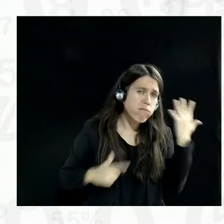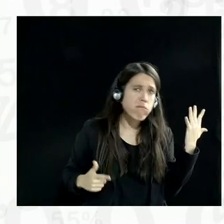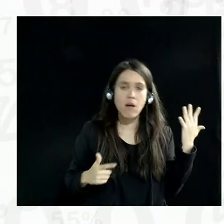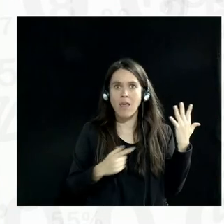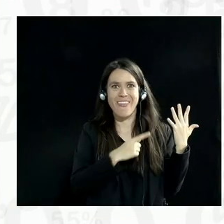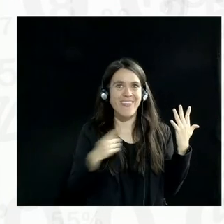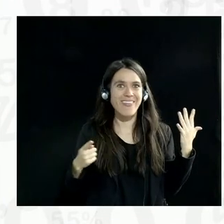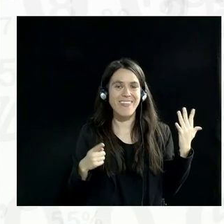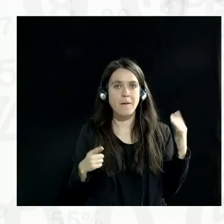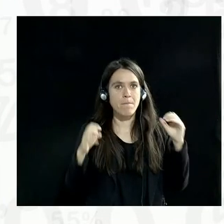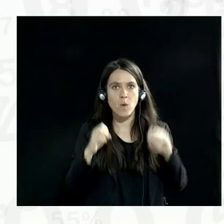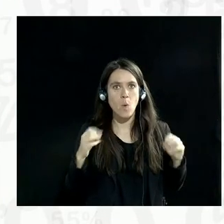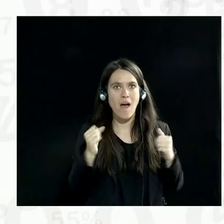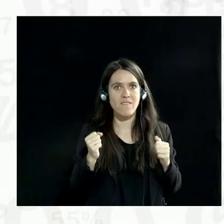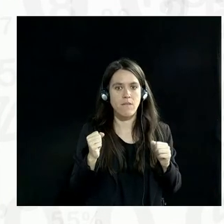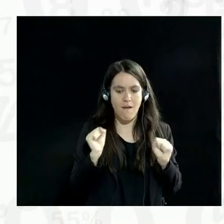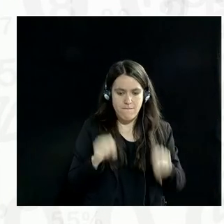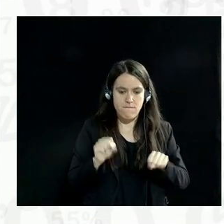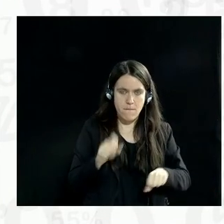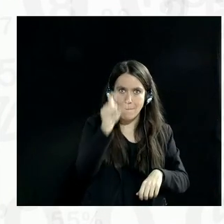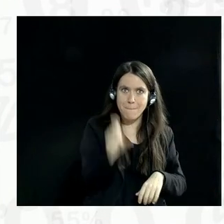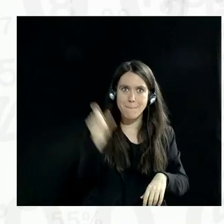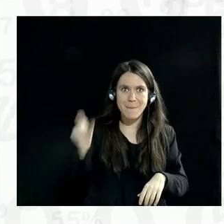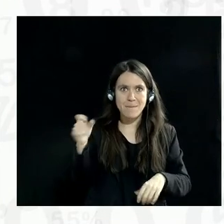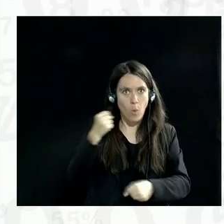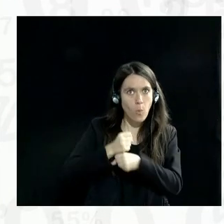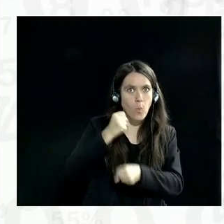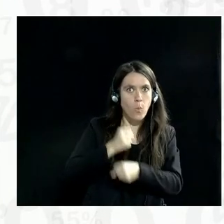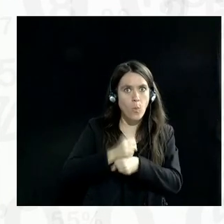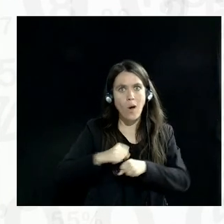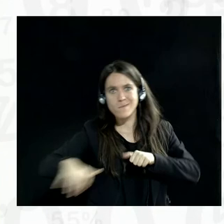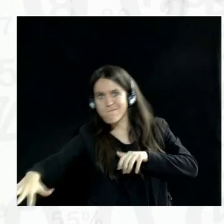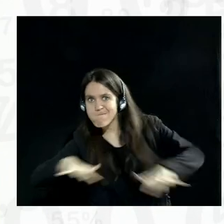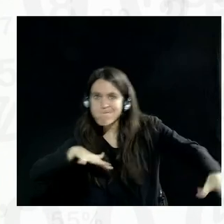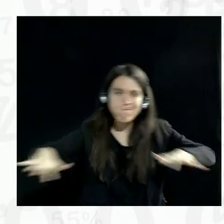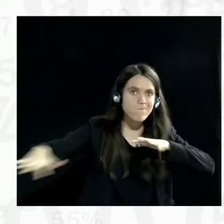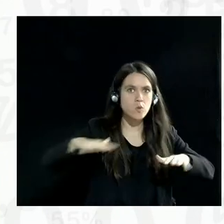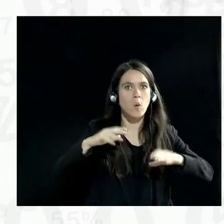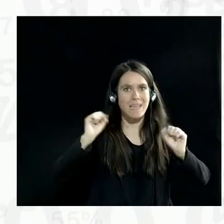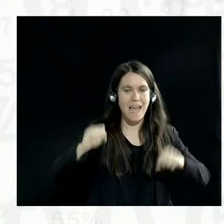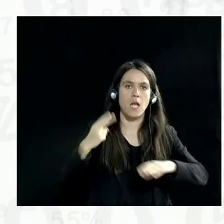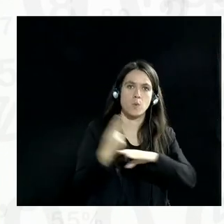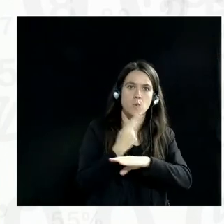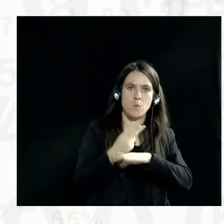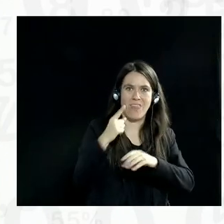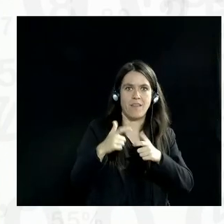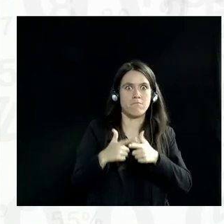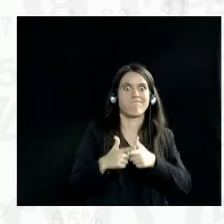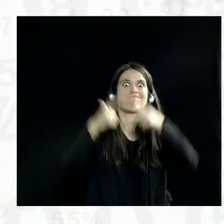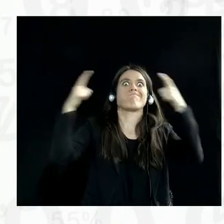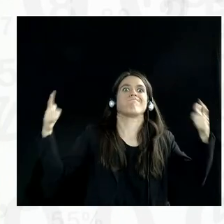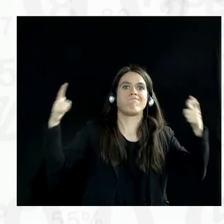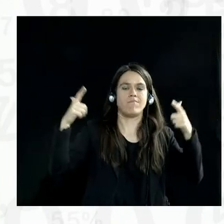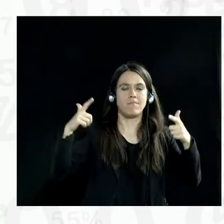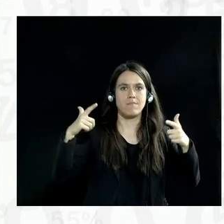the available personnel and computing power, etc., to be able to utilize genuinely large scale real time